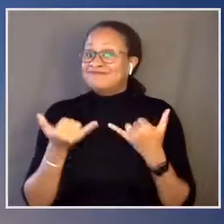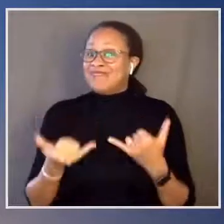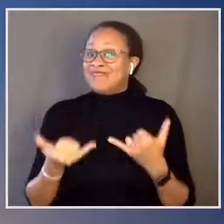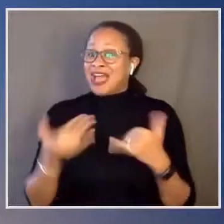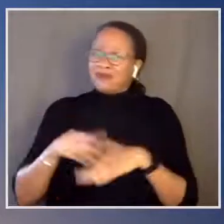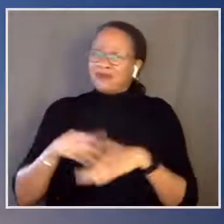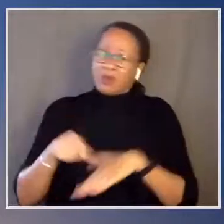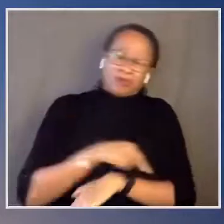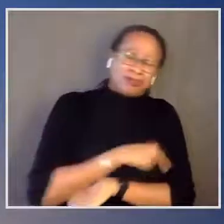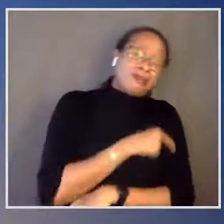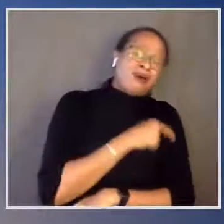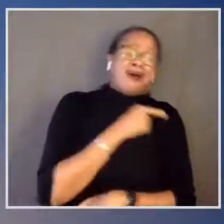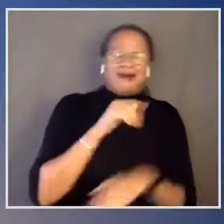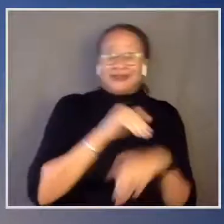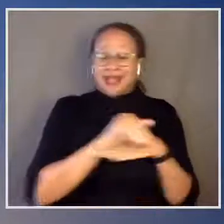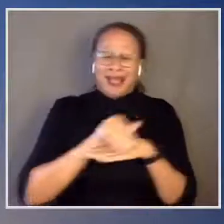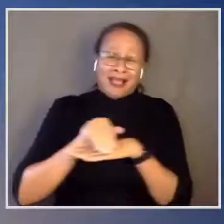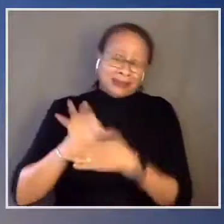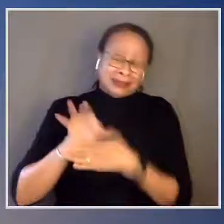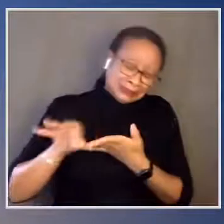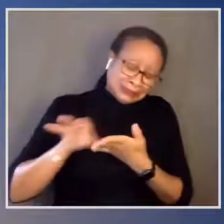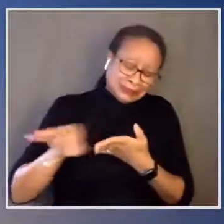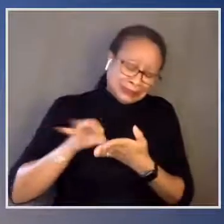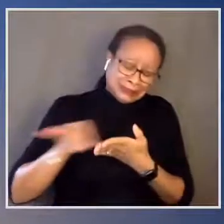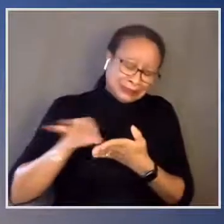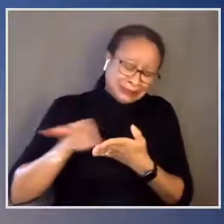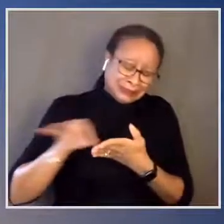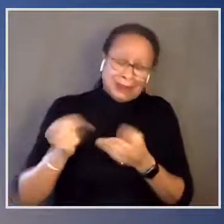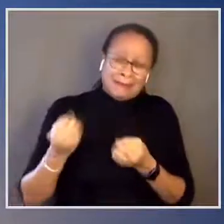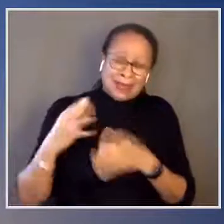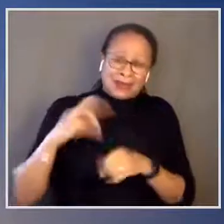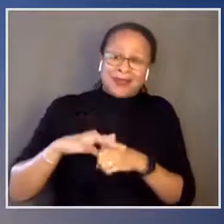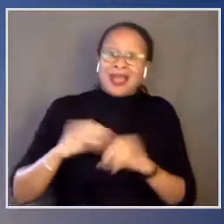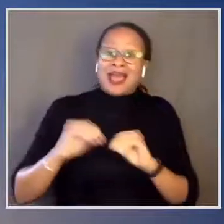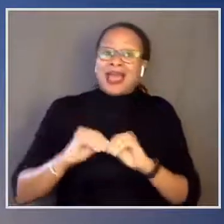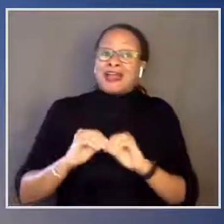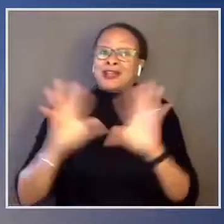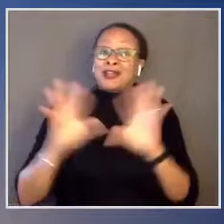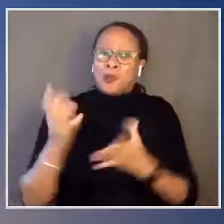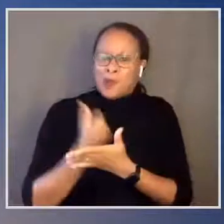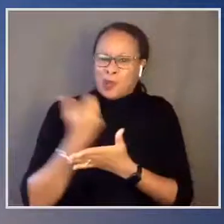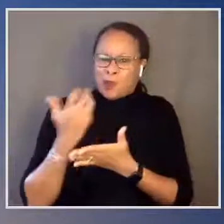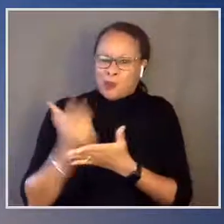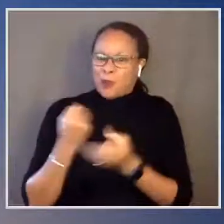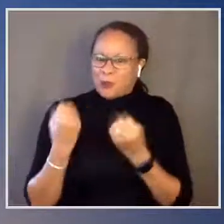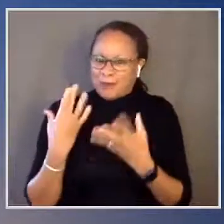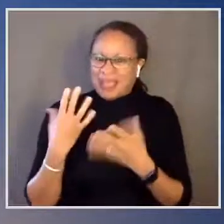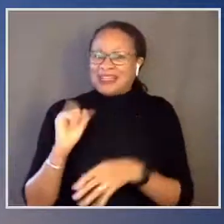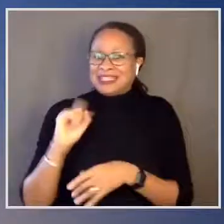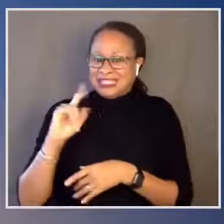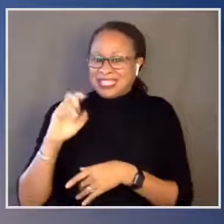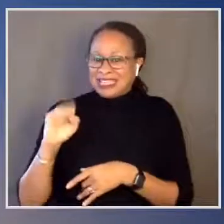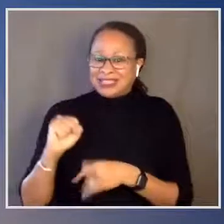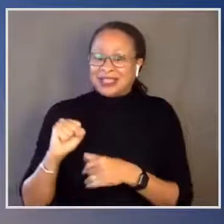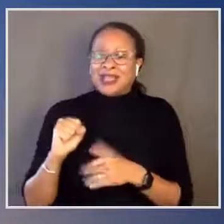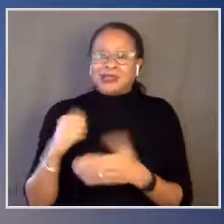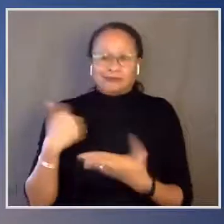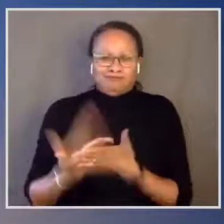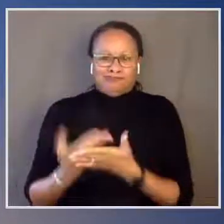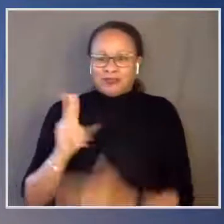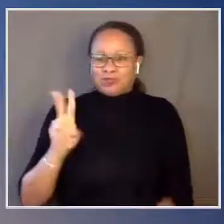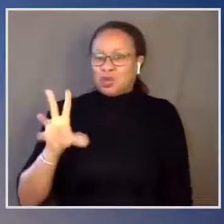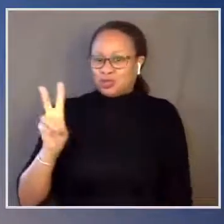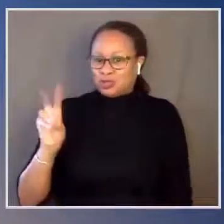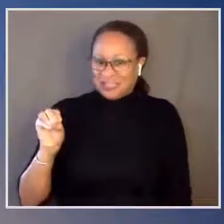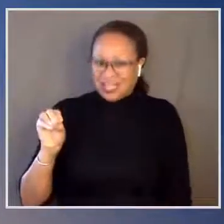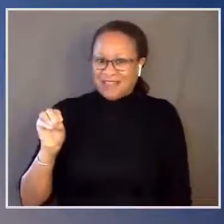counting, it's clear that we're winning enough states to reach 270 electoral votes needed to win the